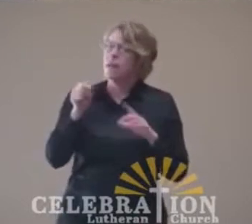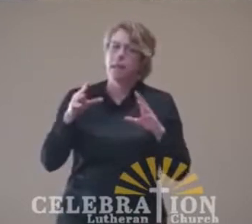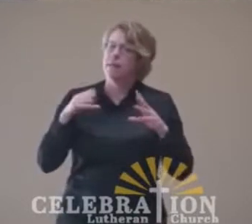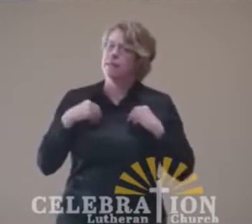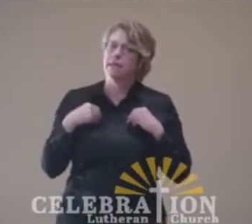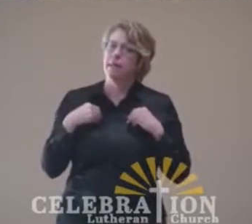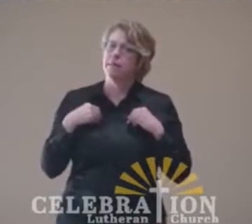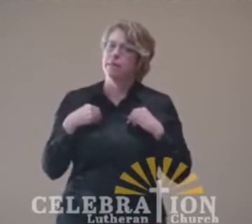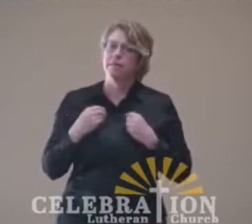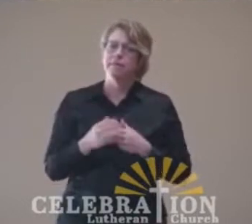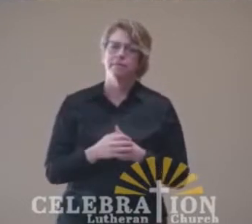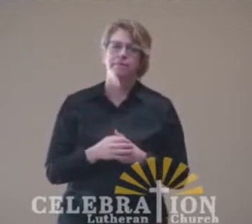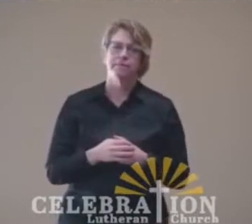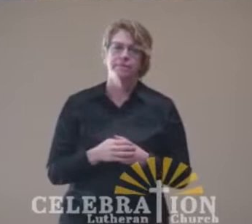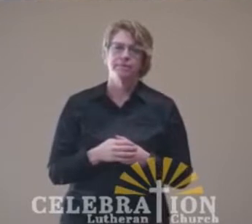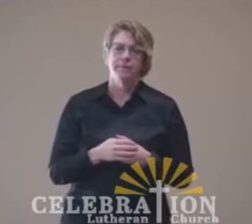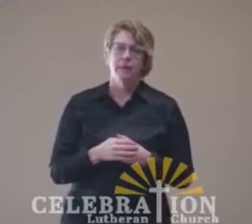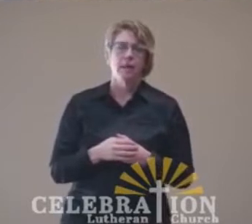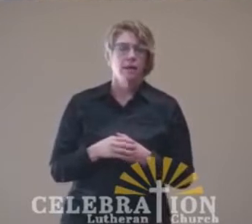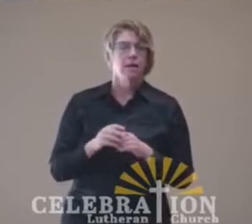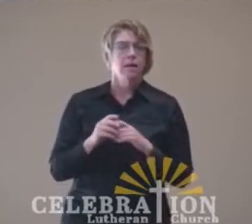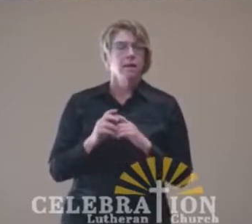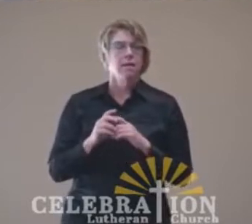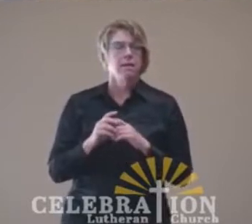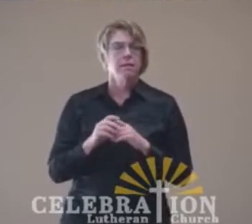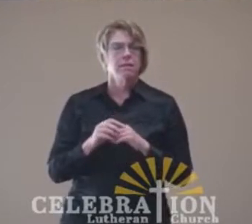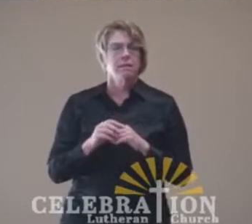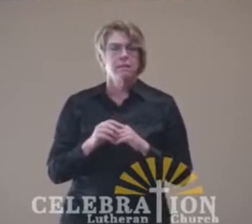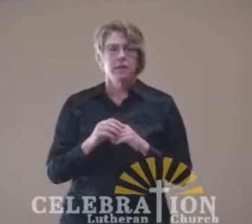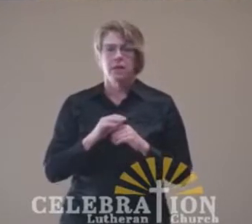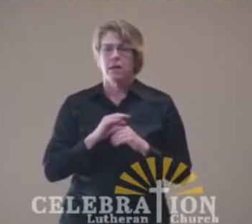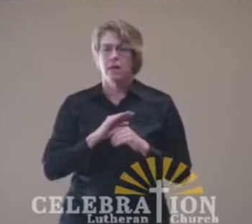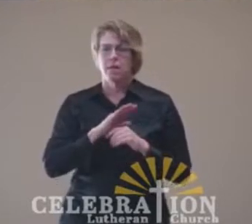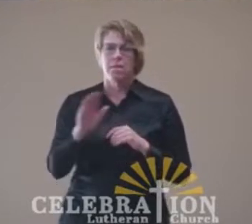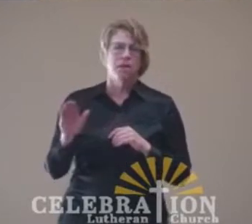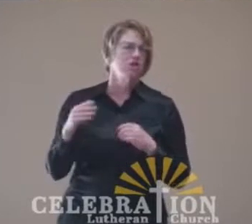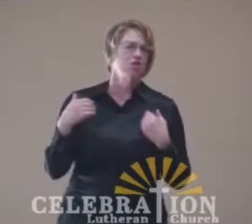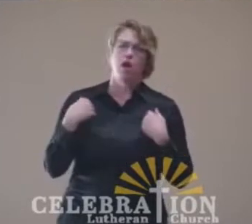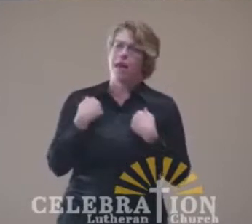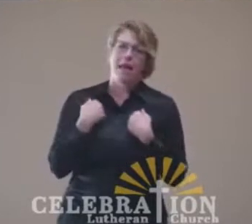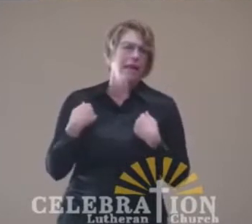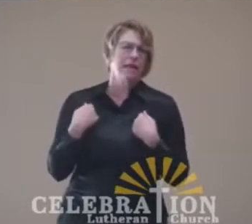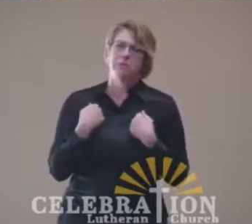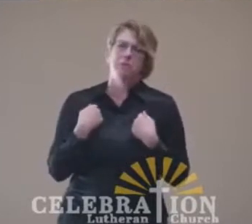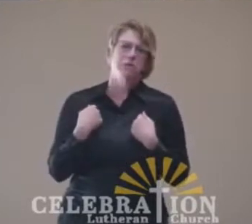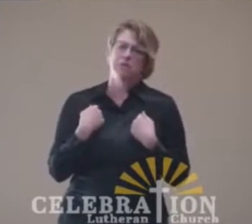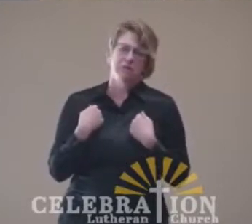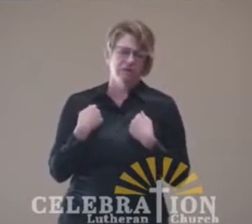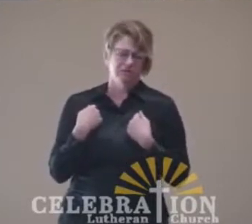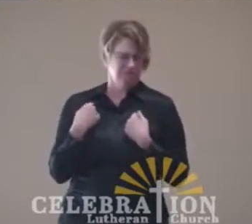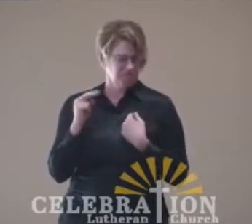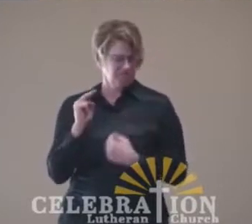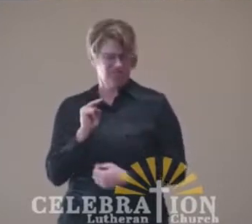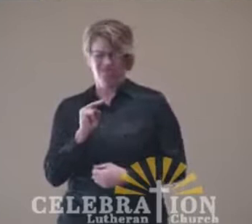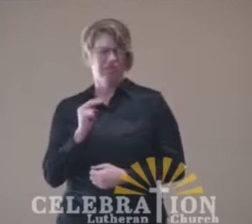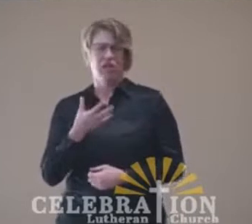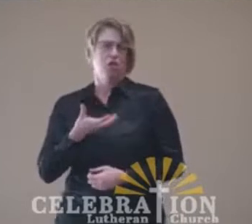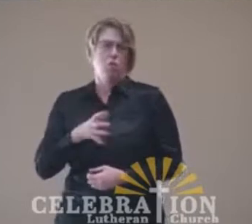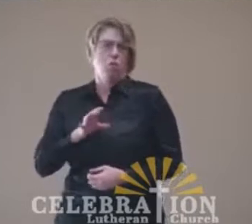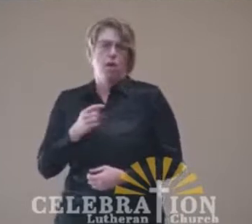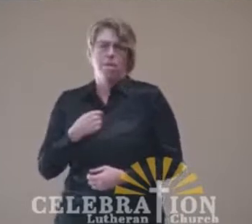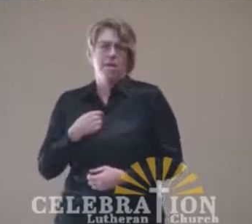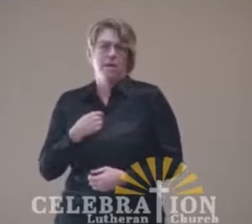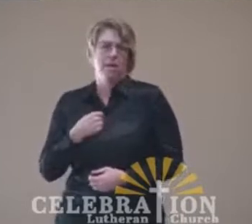and the offerings of well-being of your fated animals I will not look upon. I take